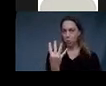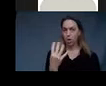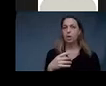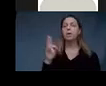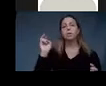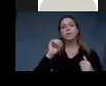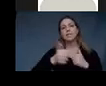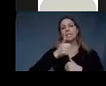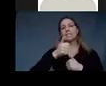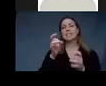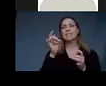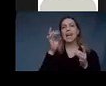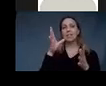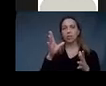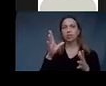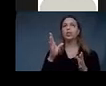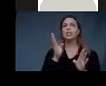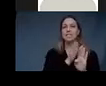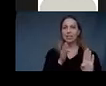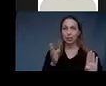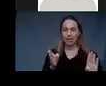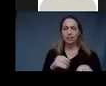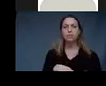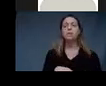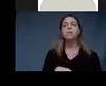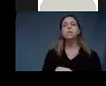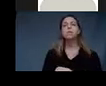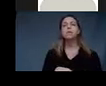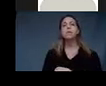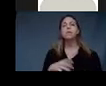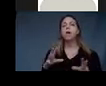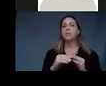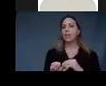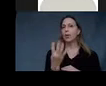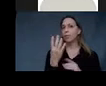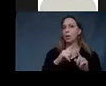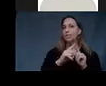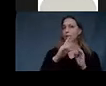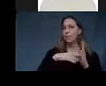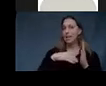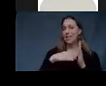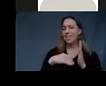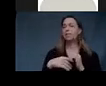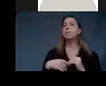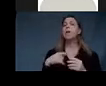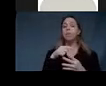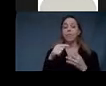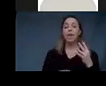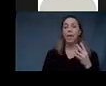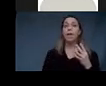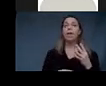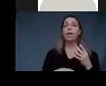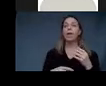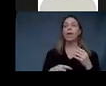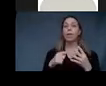series. And this was, um, these were paintings I did when I came to